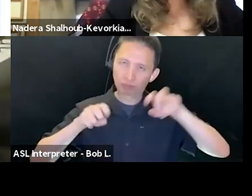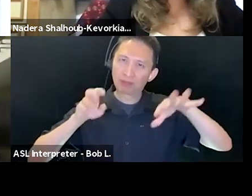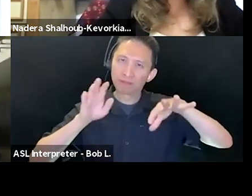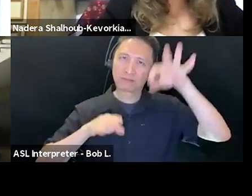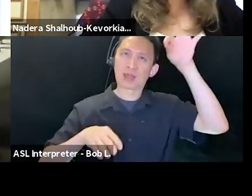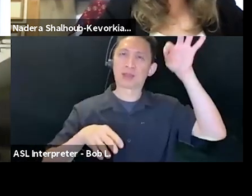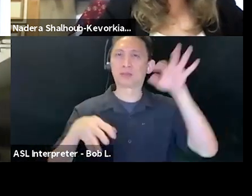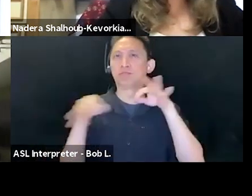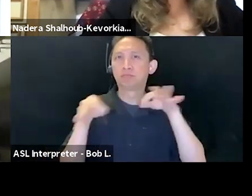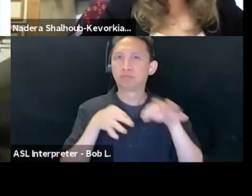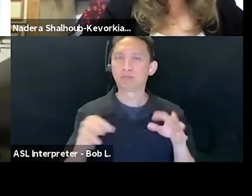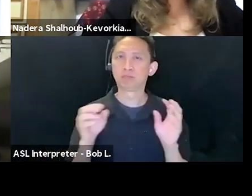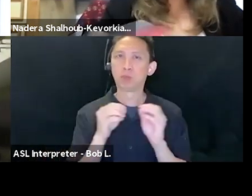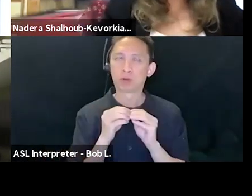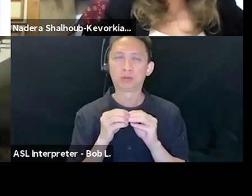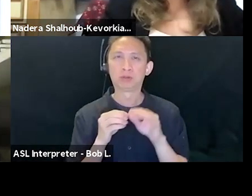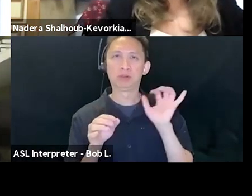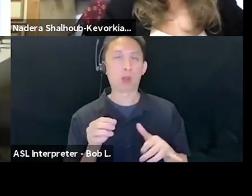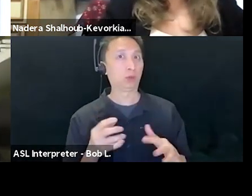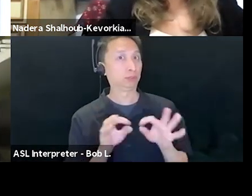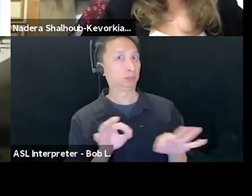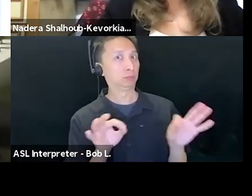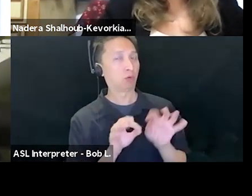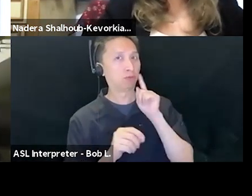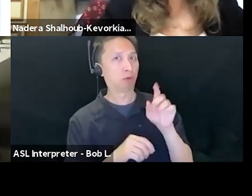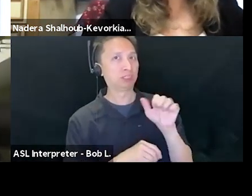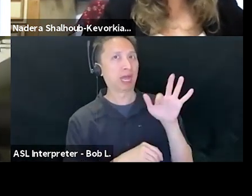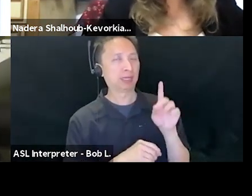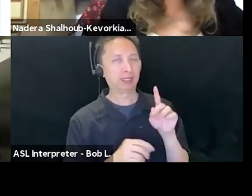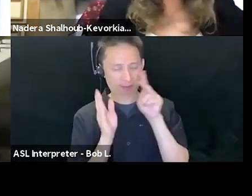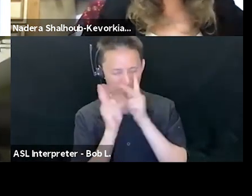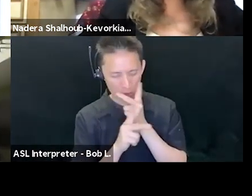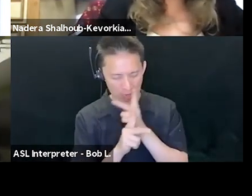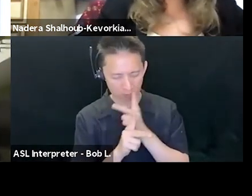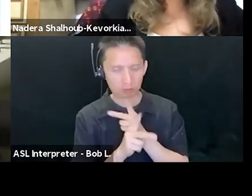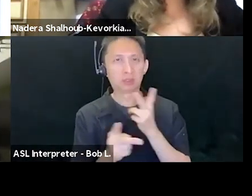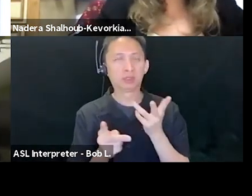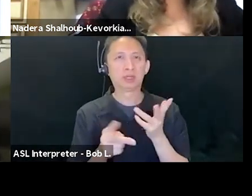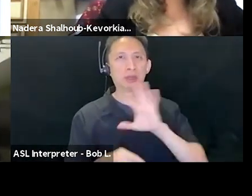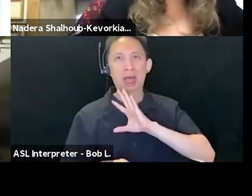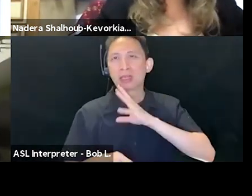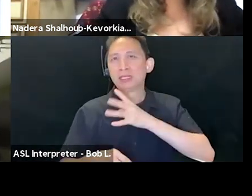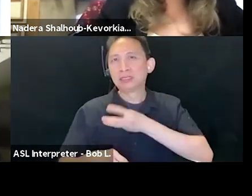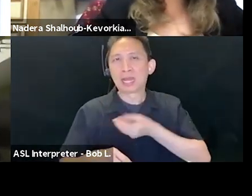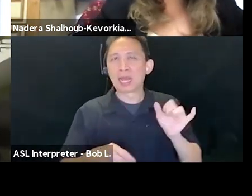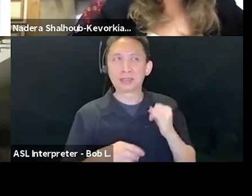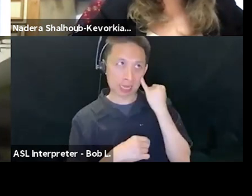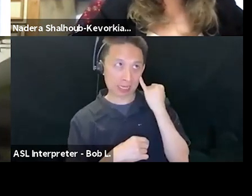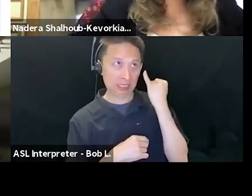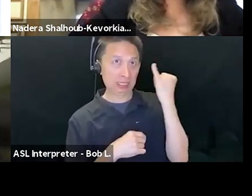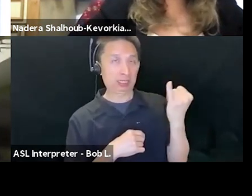And I think kind of the stretch, the breadth, the reach of Palestine as an idea that goes